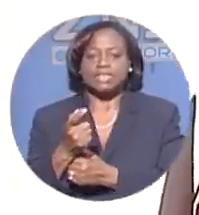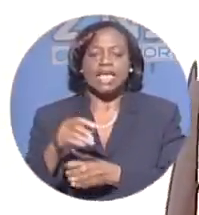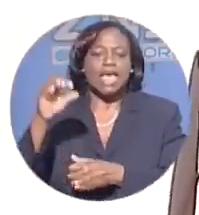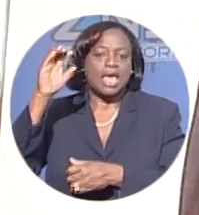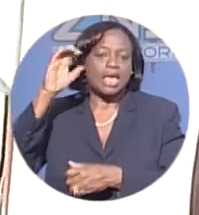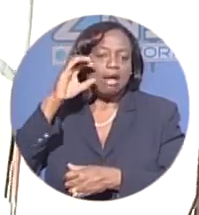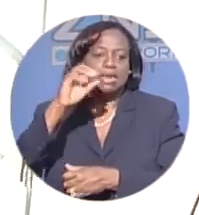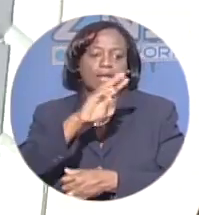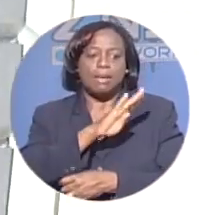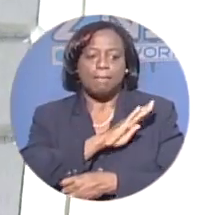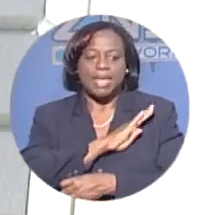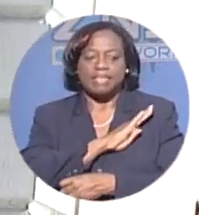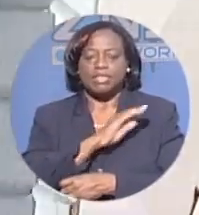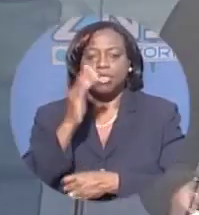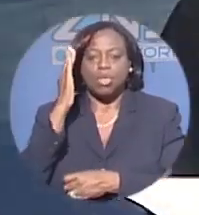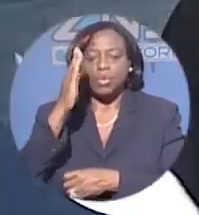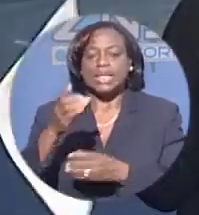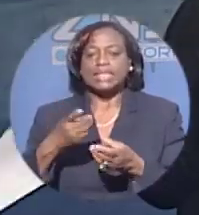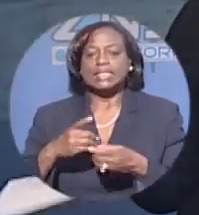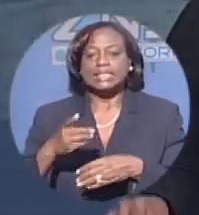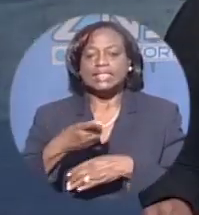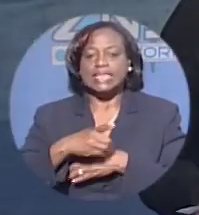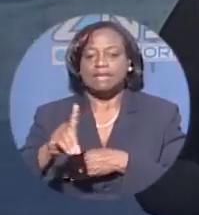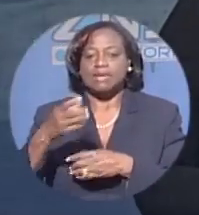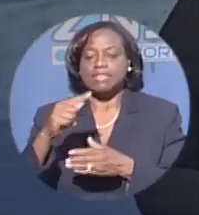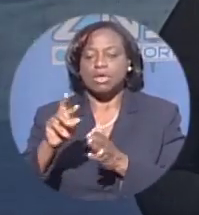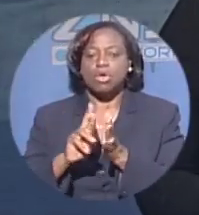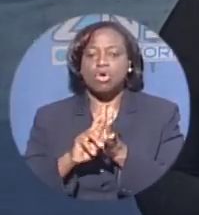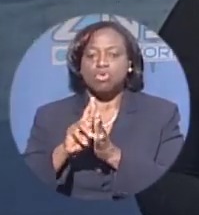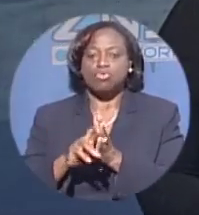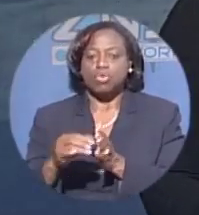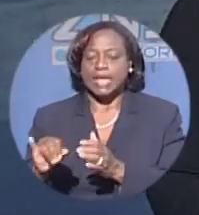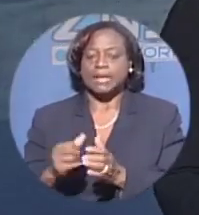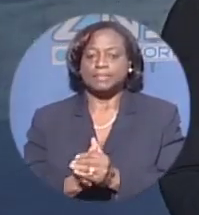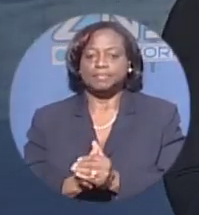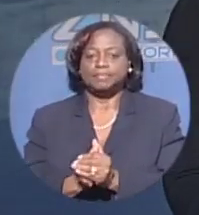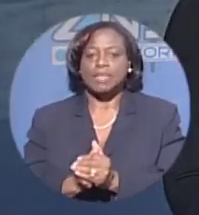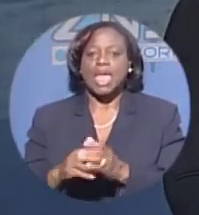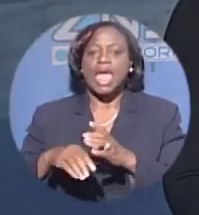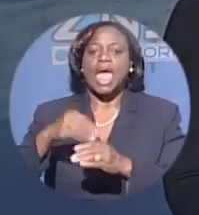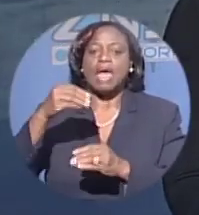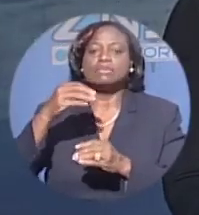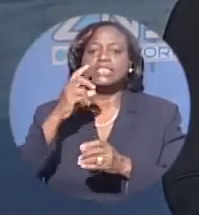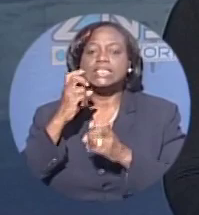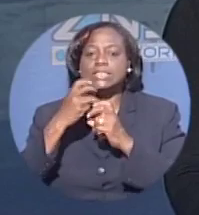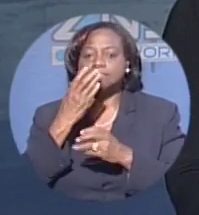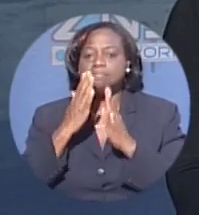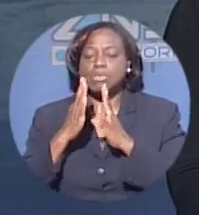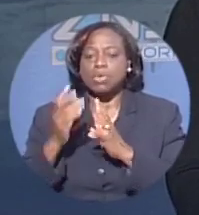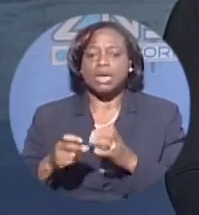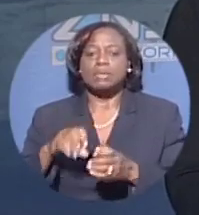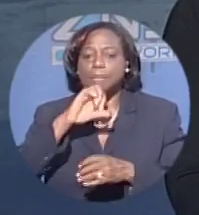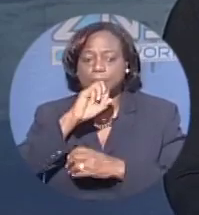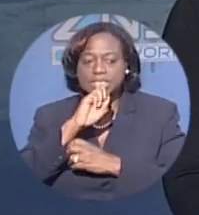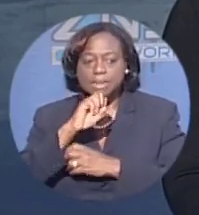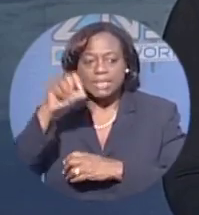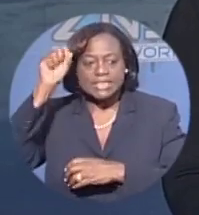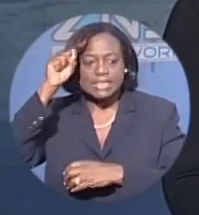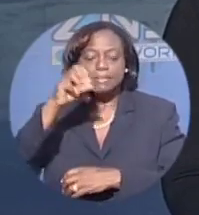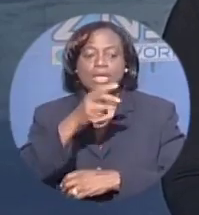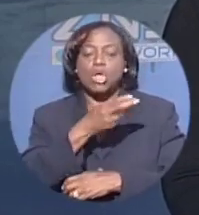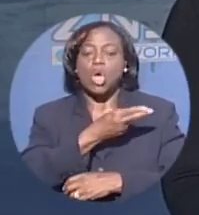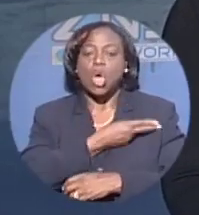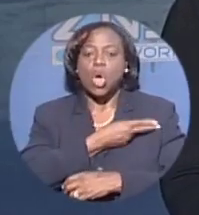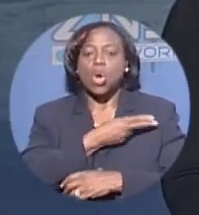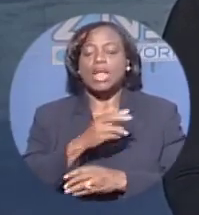Bethel is expected to deliver the ruling. Outspoken bishop and anti-crime advocate. Bishop Simeon Hall giving his view on illicit